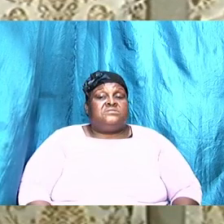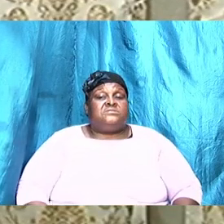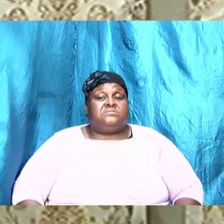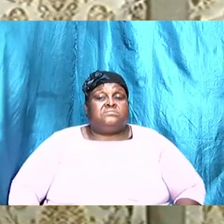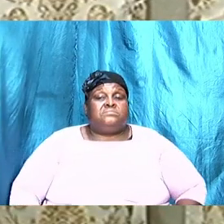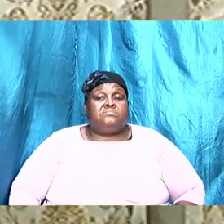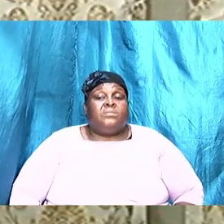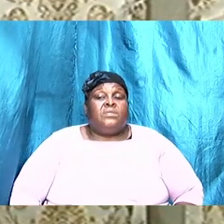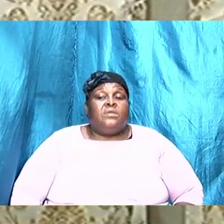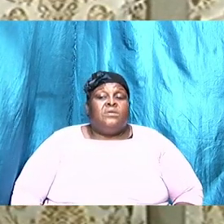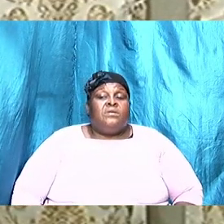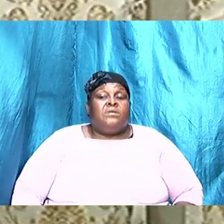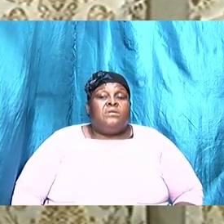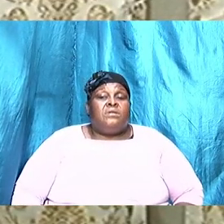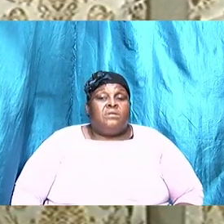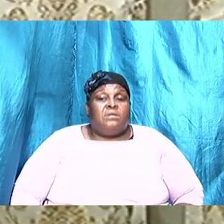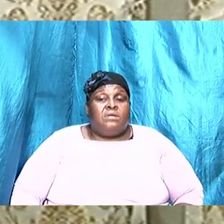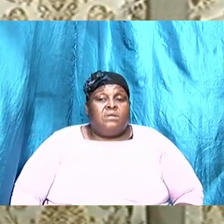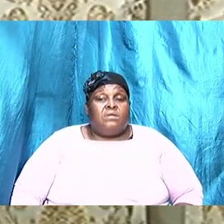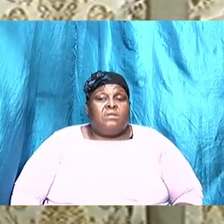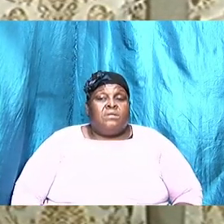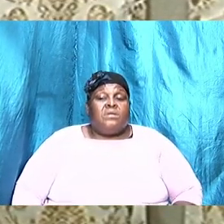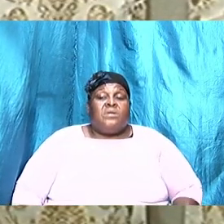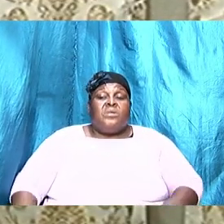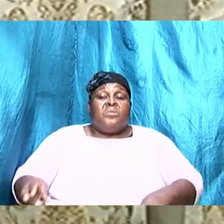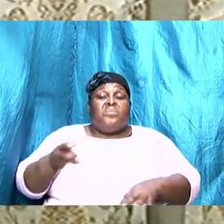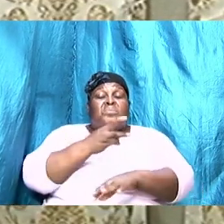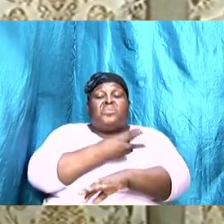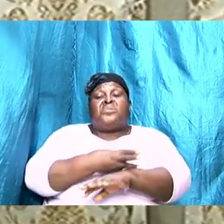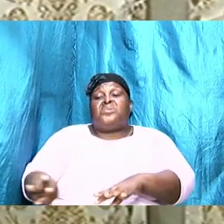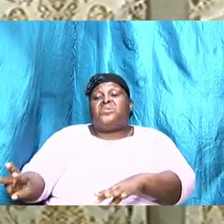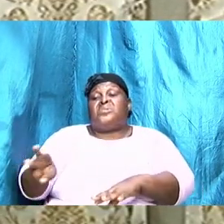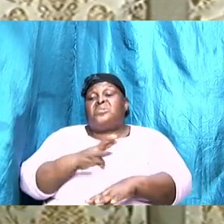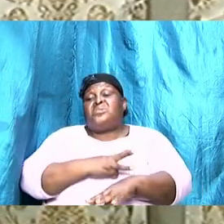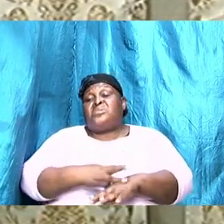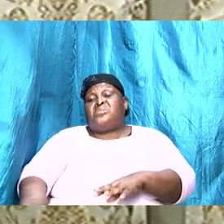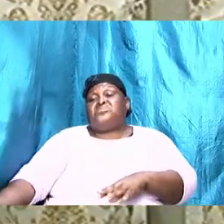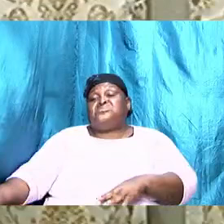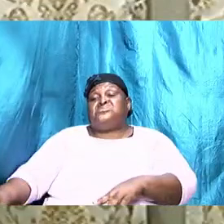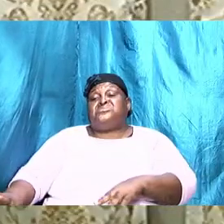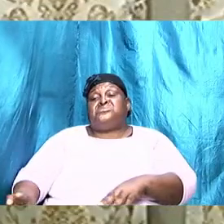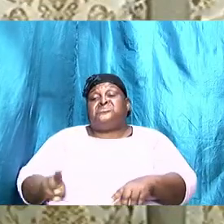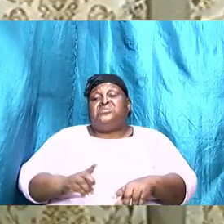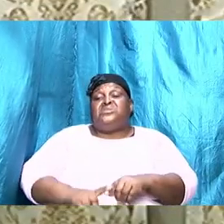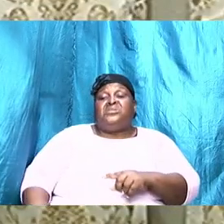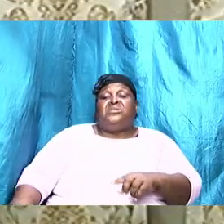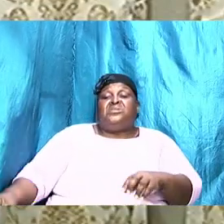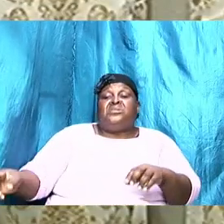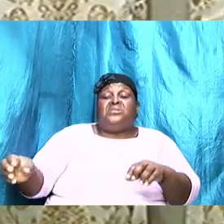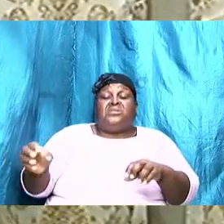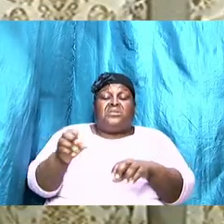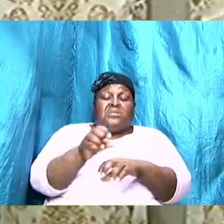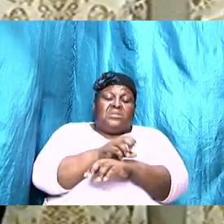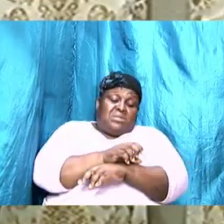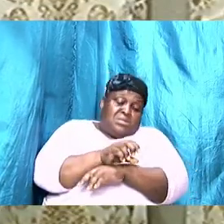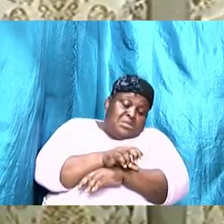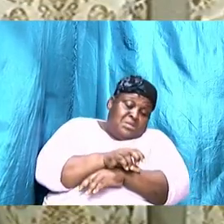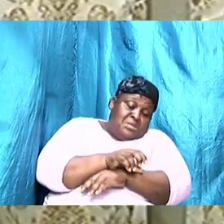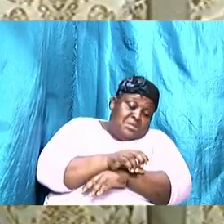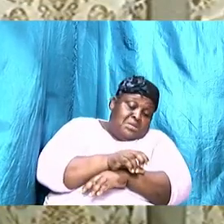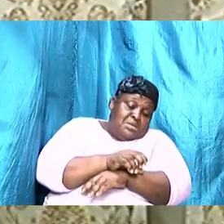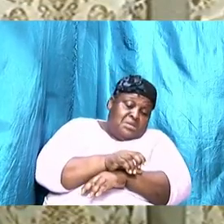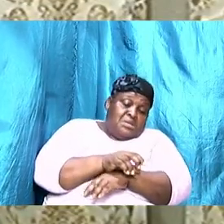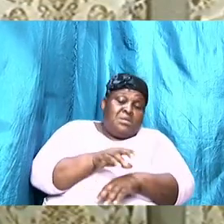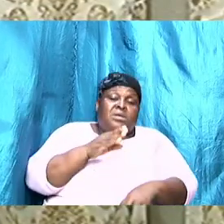you're worse than an infidel you're not fit to be called somebody in the